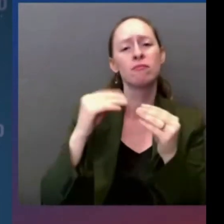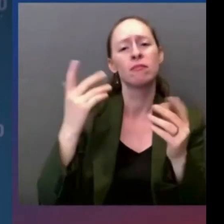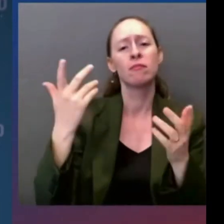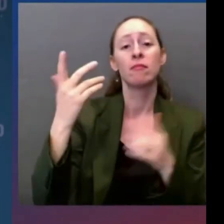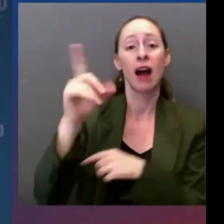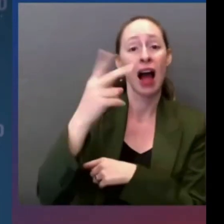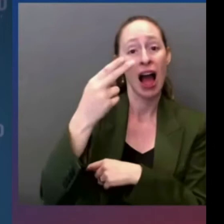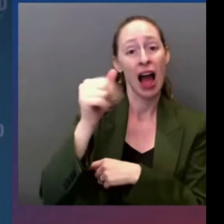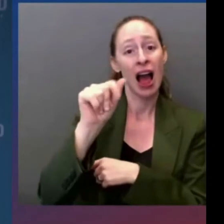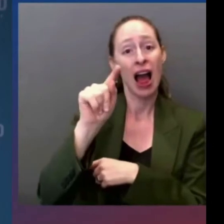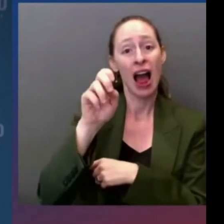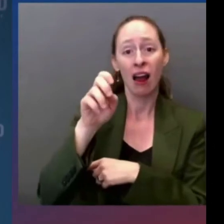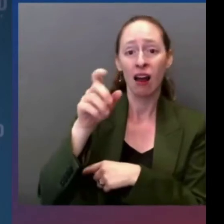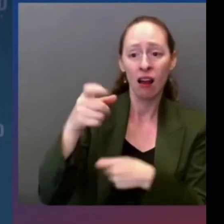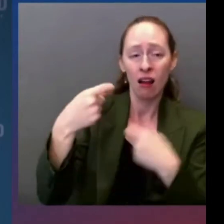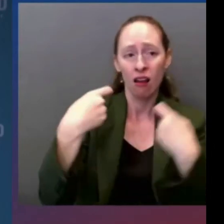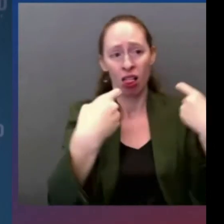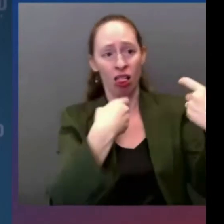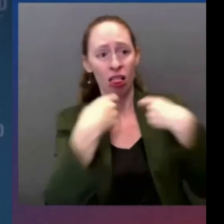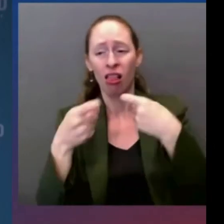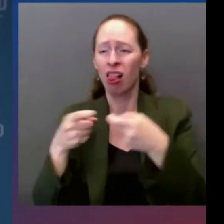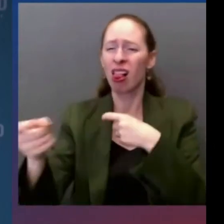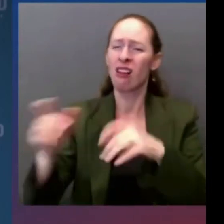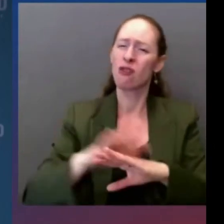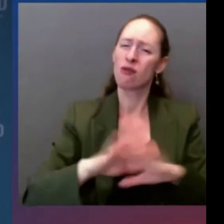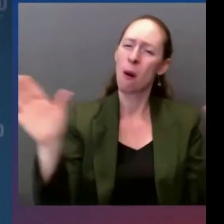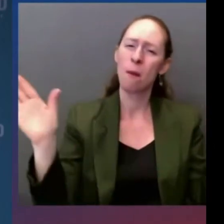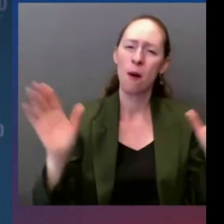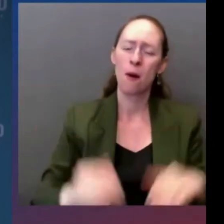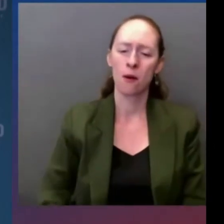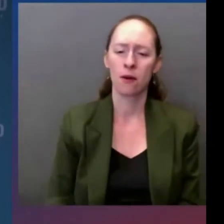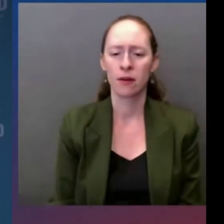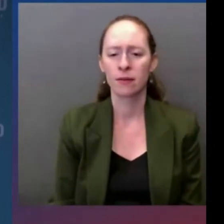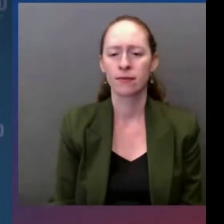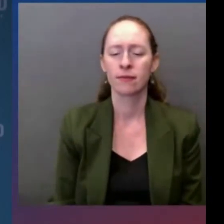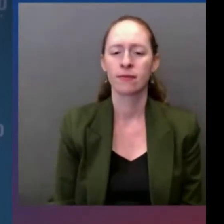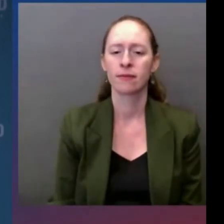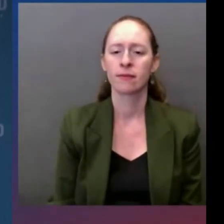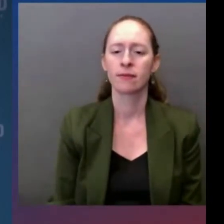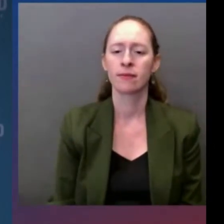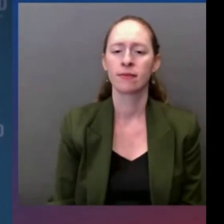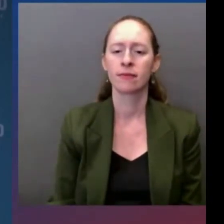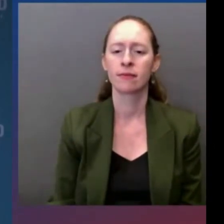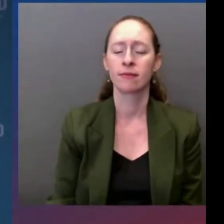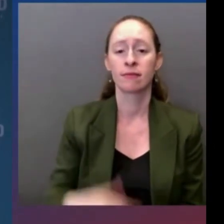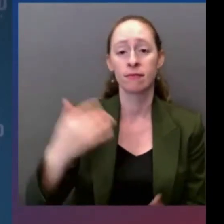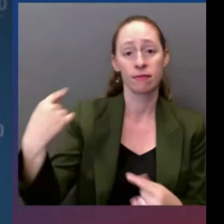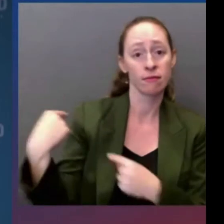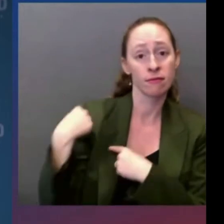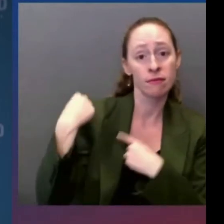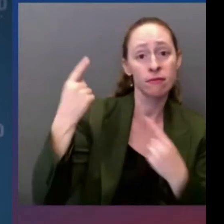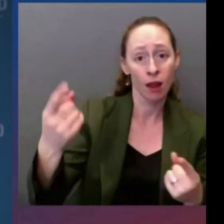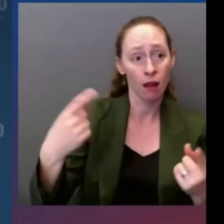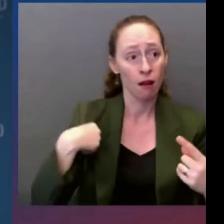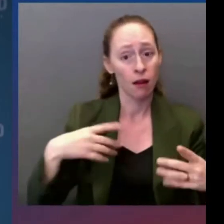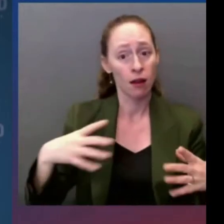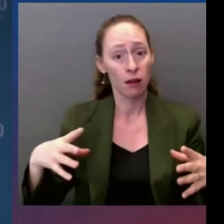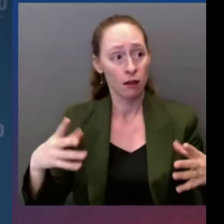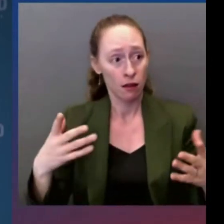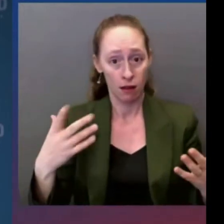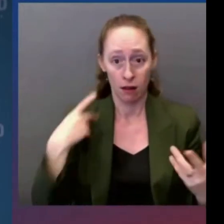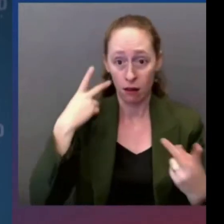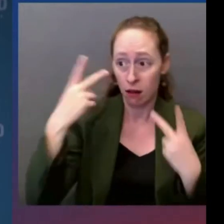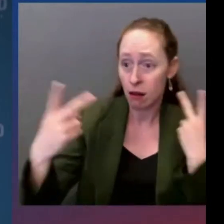on the sideline. I'll be honest, it's going to take every single one of us to make good on our promise of